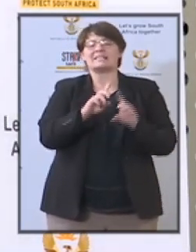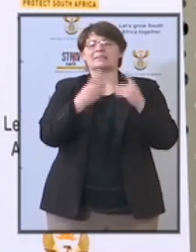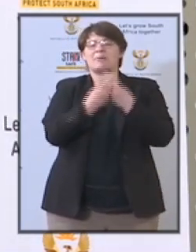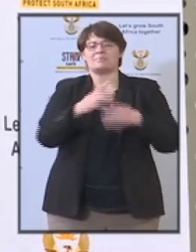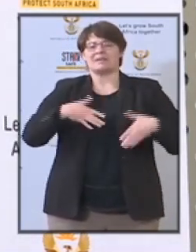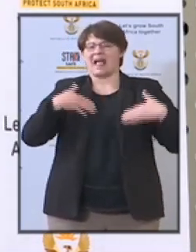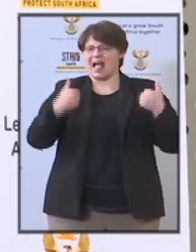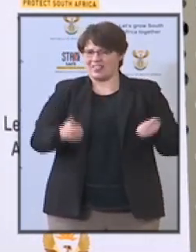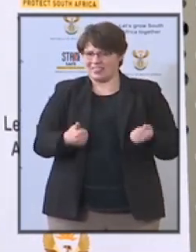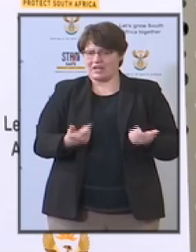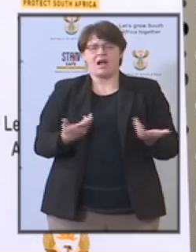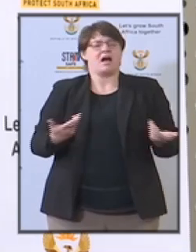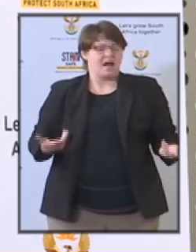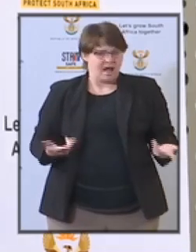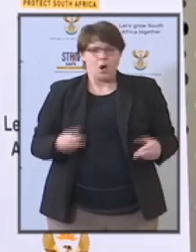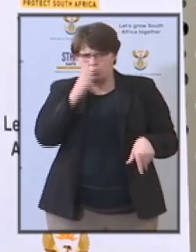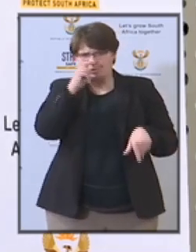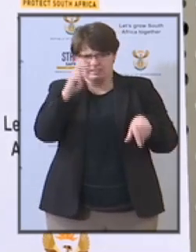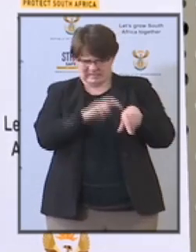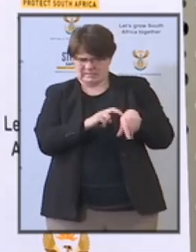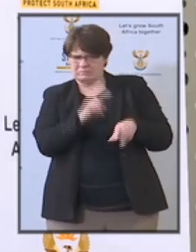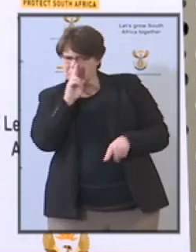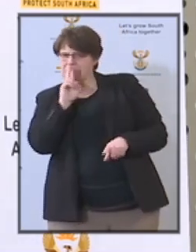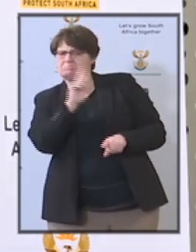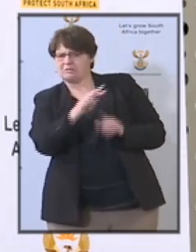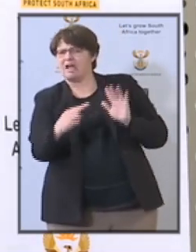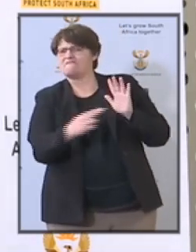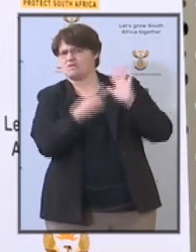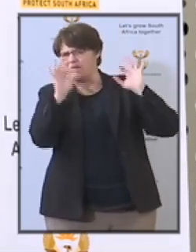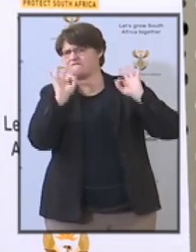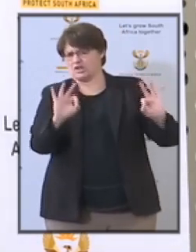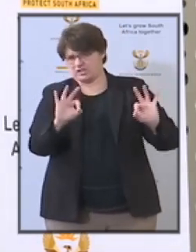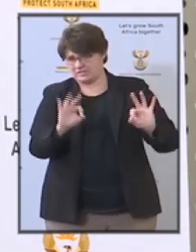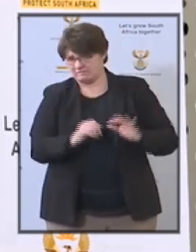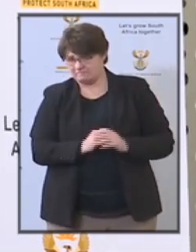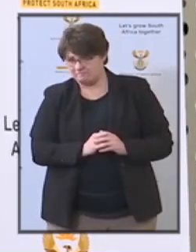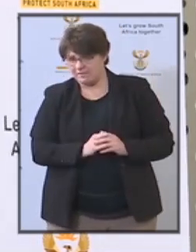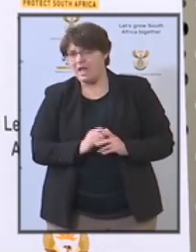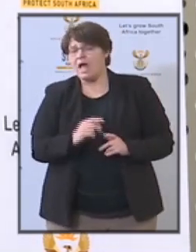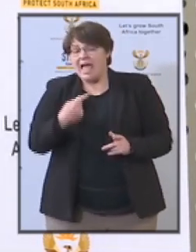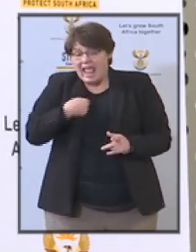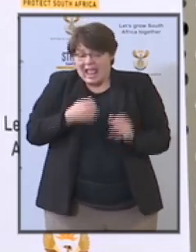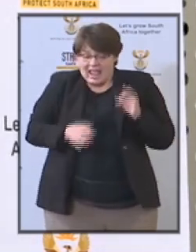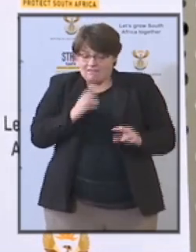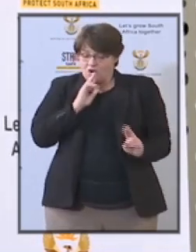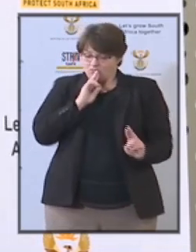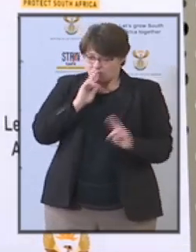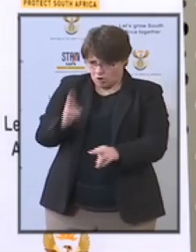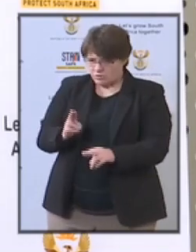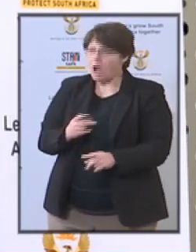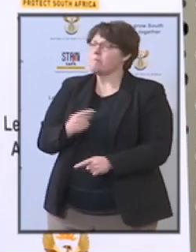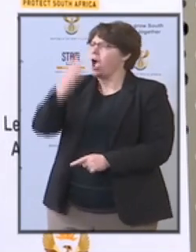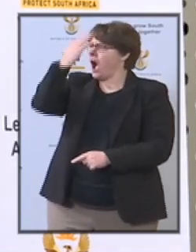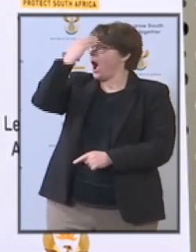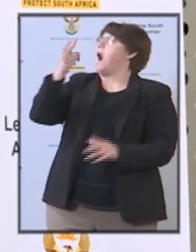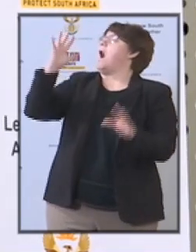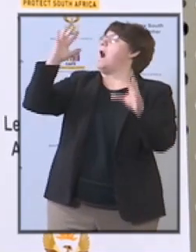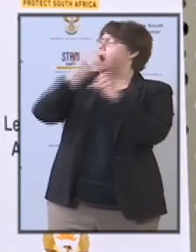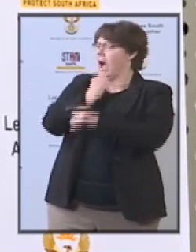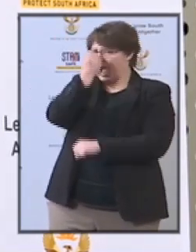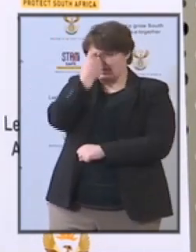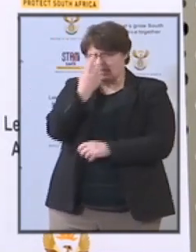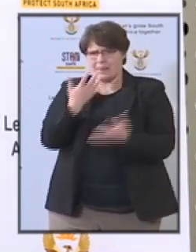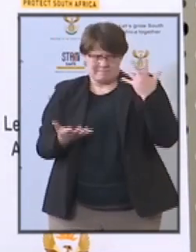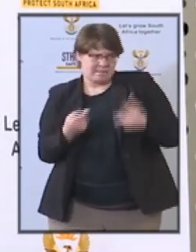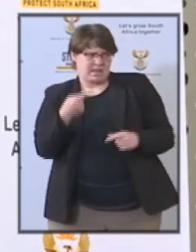i think we'll just need to verify that one so that when we respond we respond from an informed angle maybe ms will